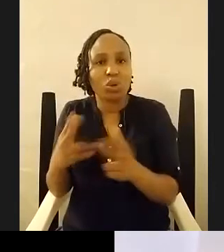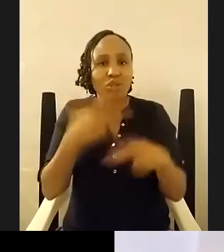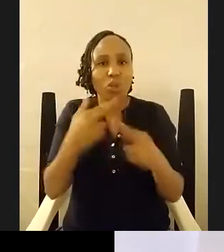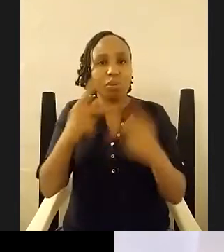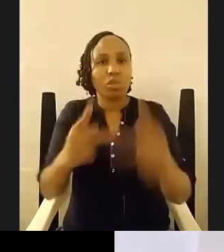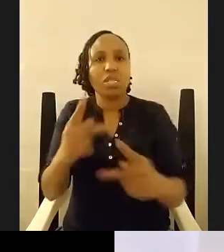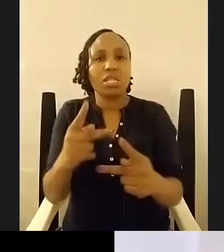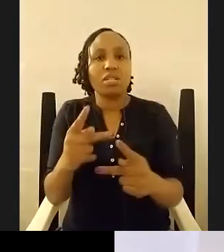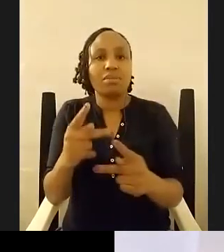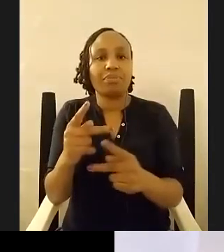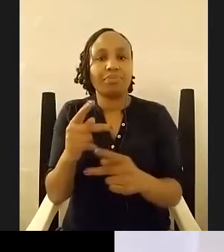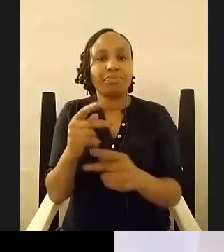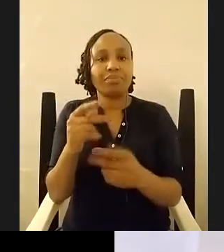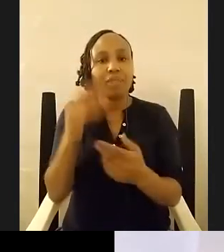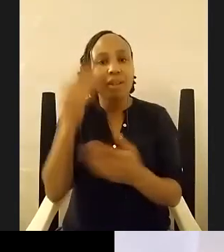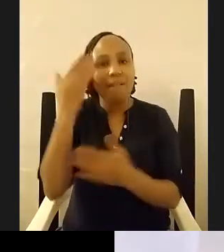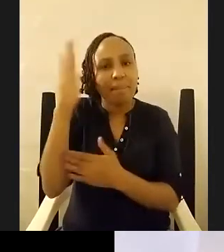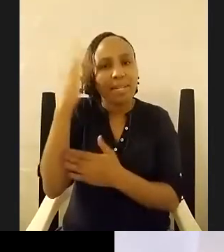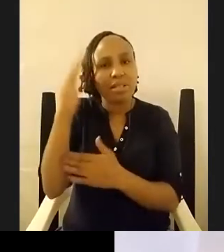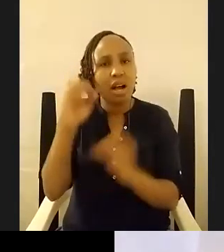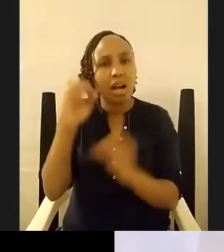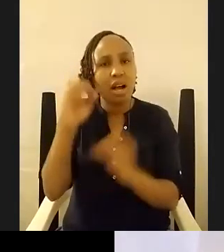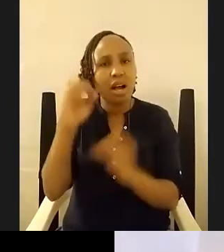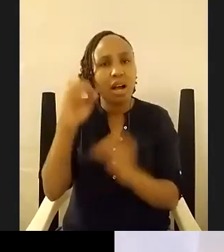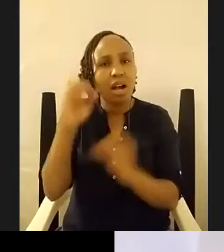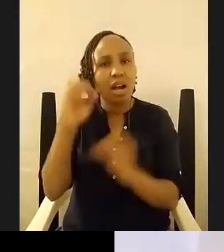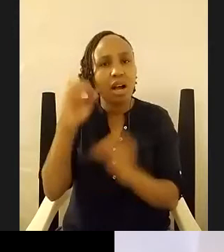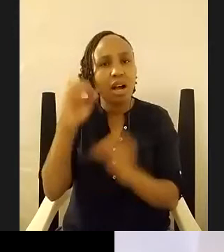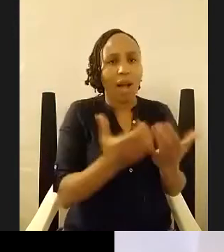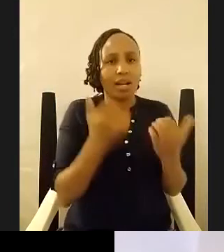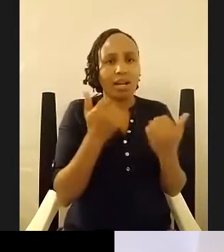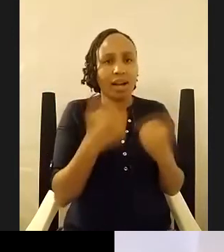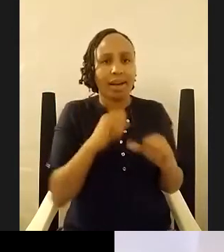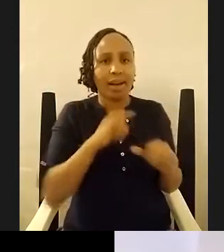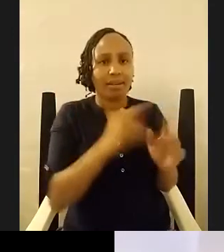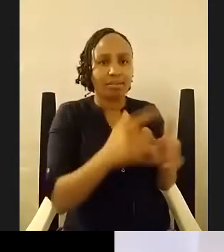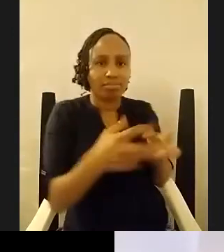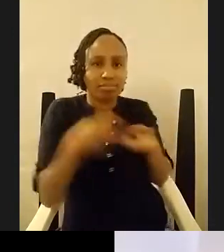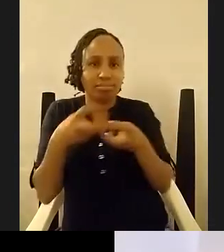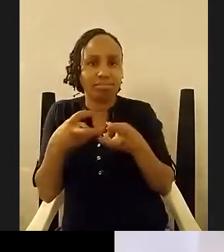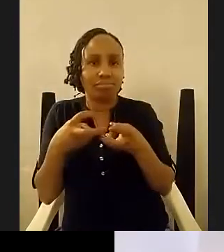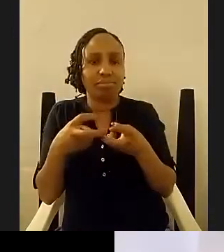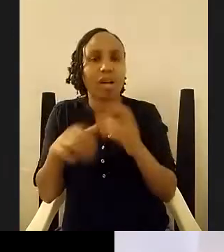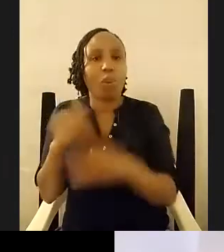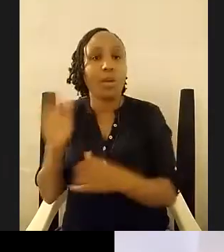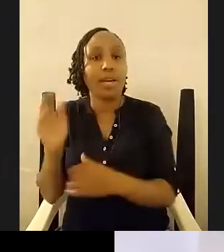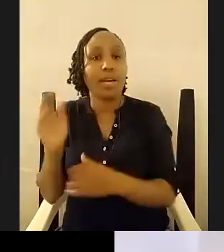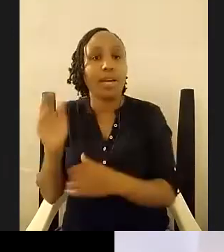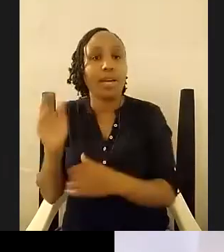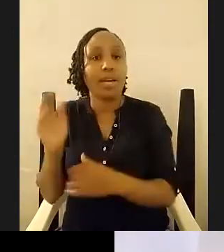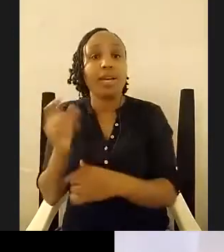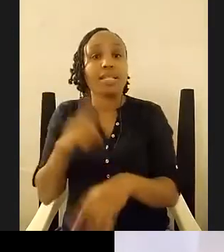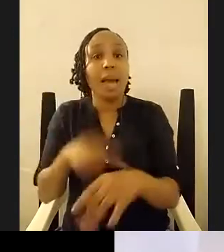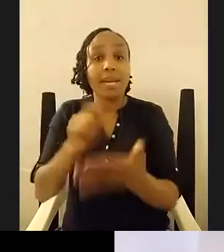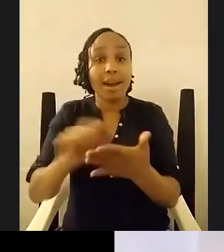this world can i strip away you know and i think that's why when i write my stories i tend to exclude